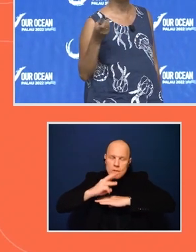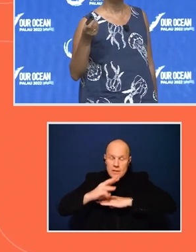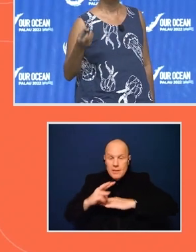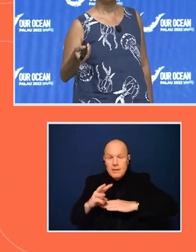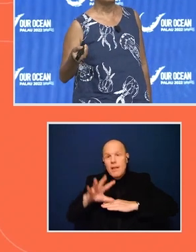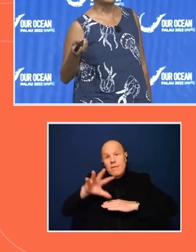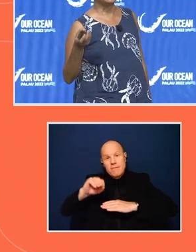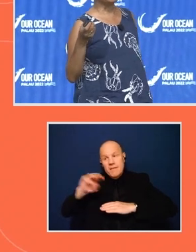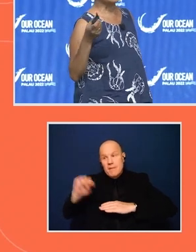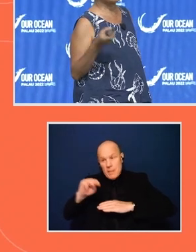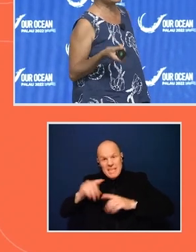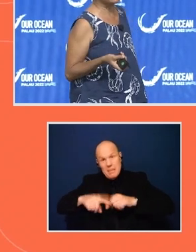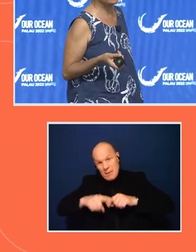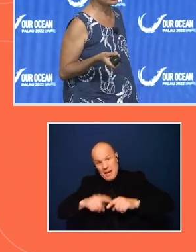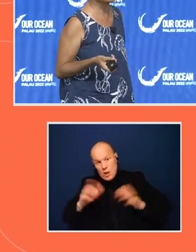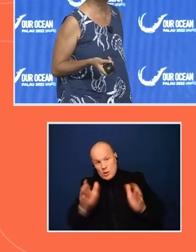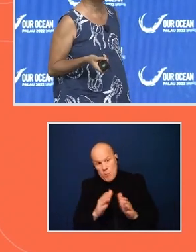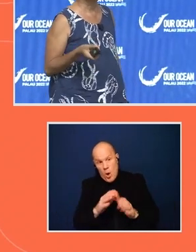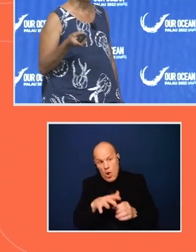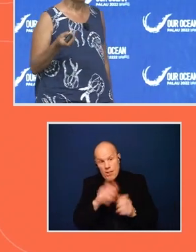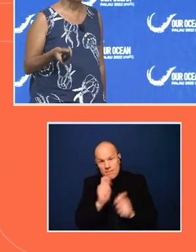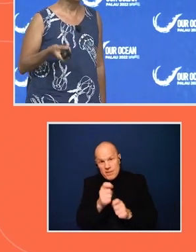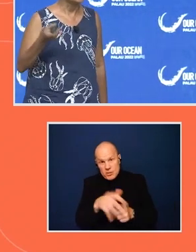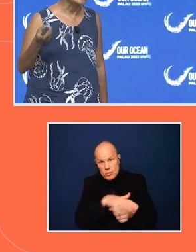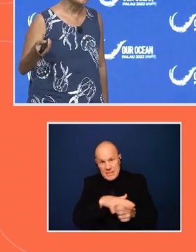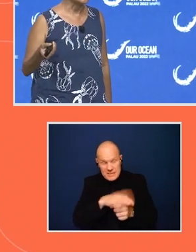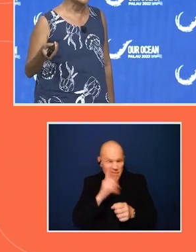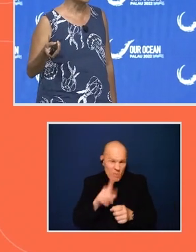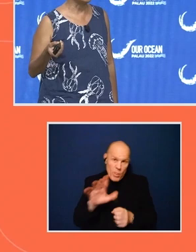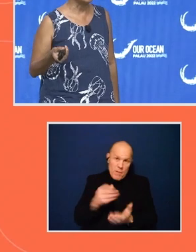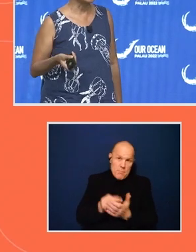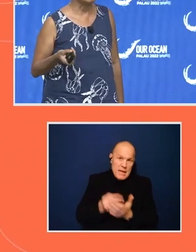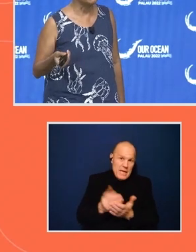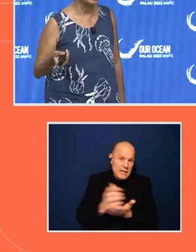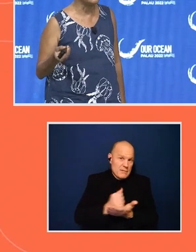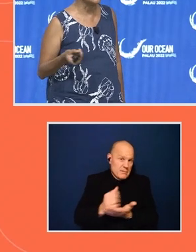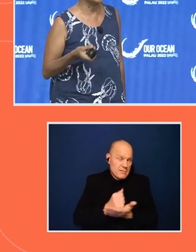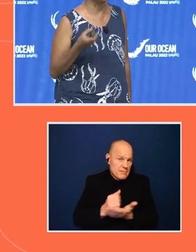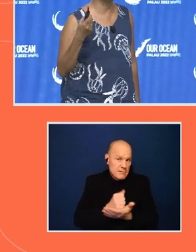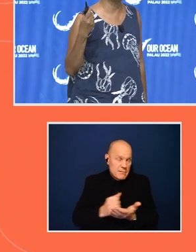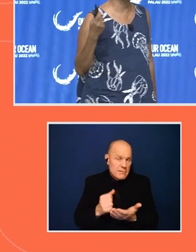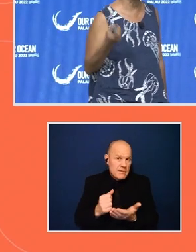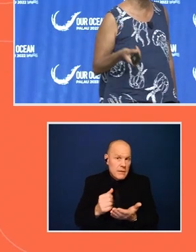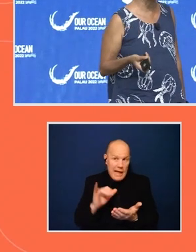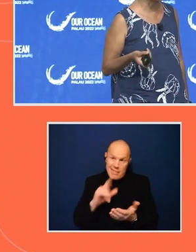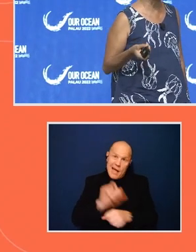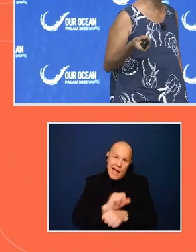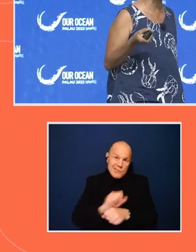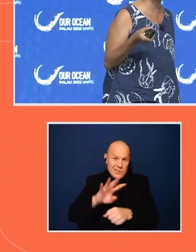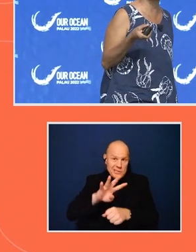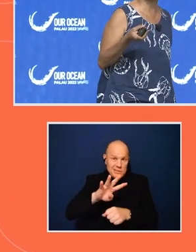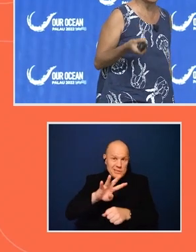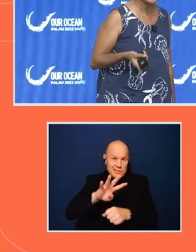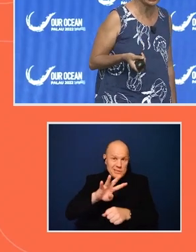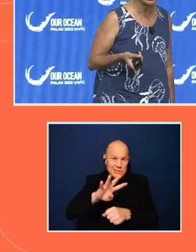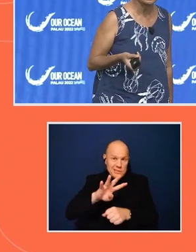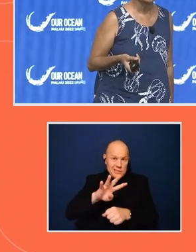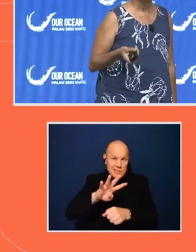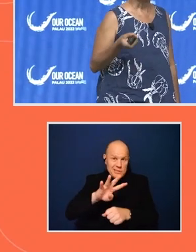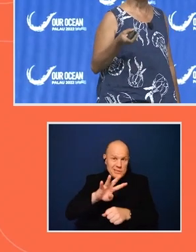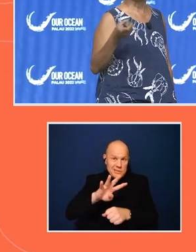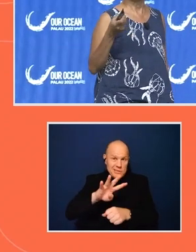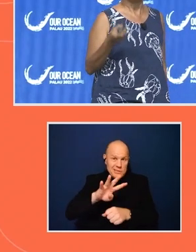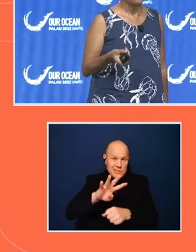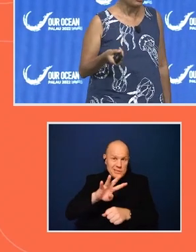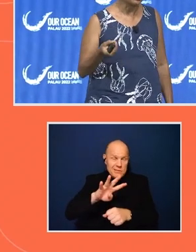for subsistence. And then this actually makes up 40% of the global catch.